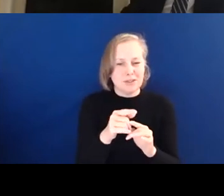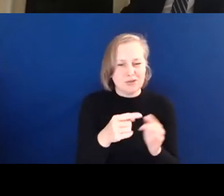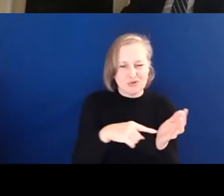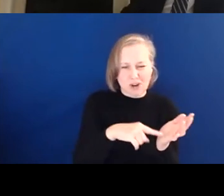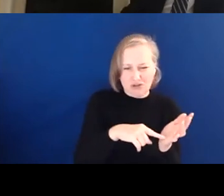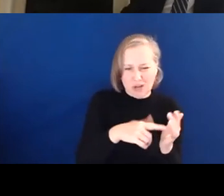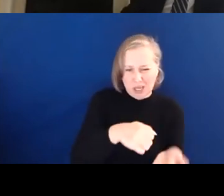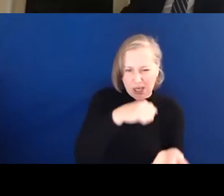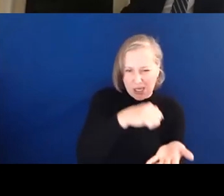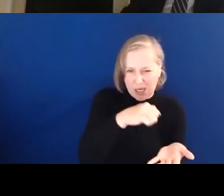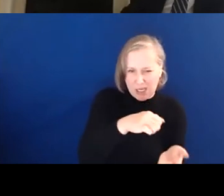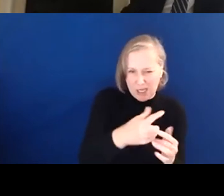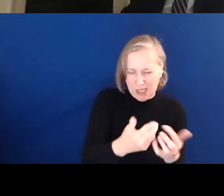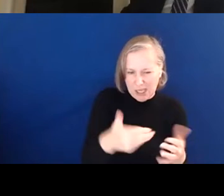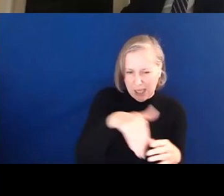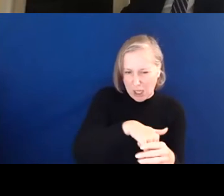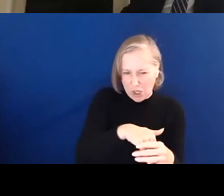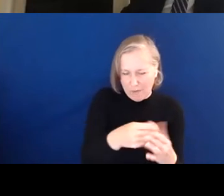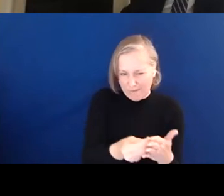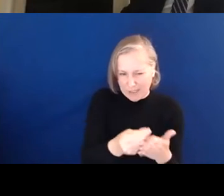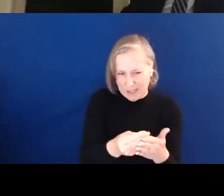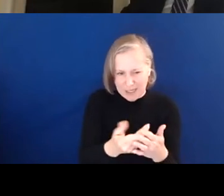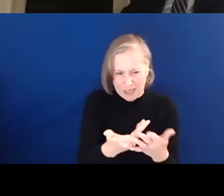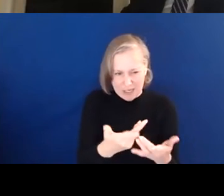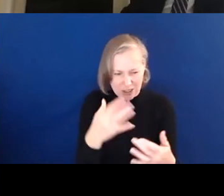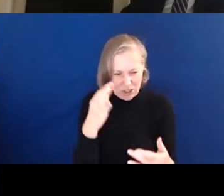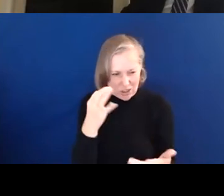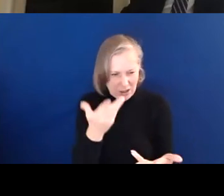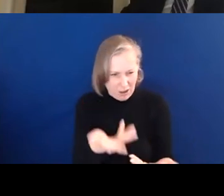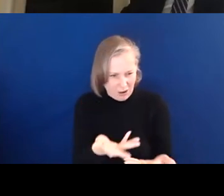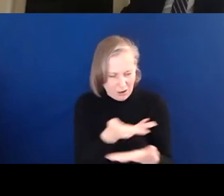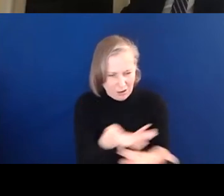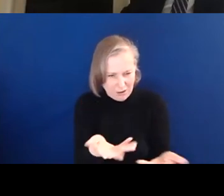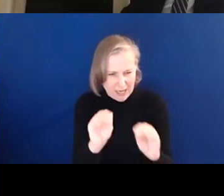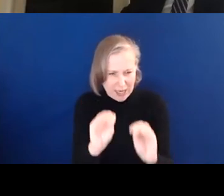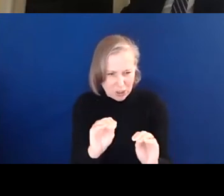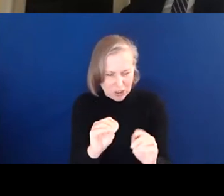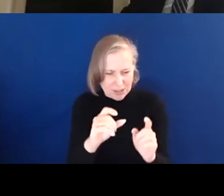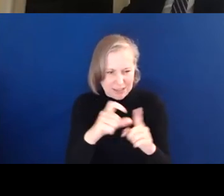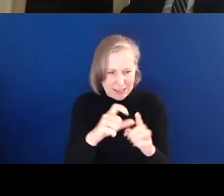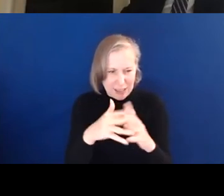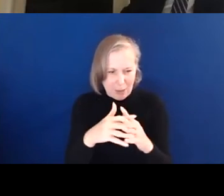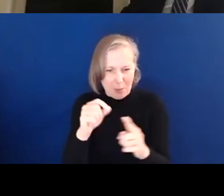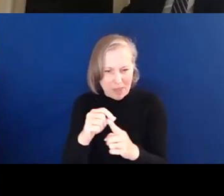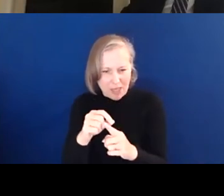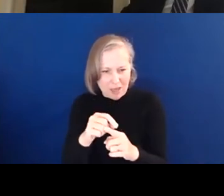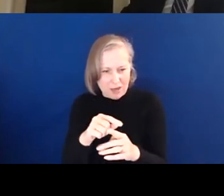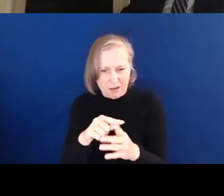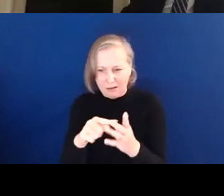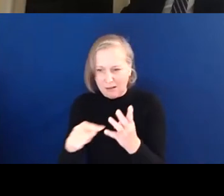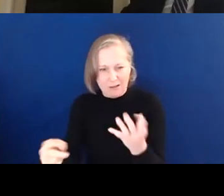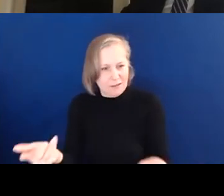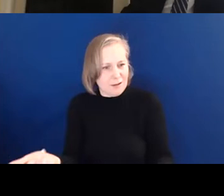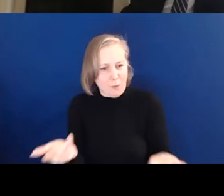details of any such funding being agreed by the Chancellor, other than for education and the DWP. All the rhetoric s there in the